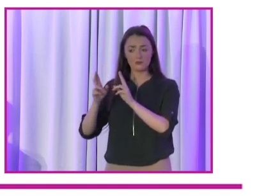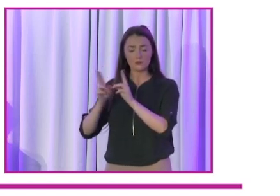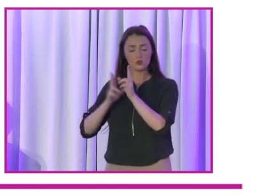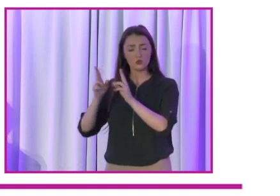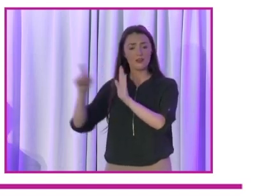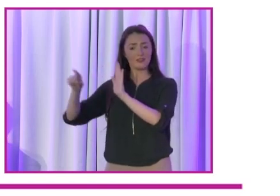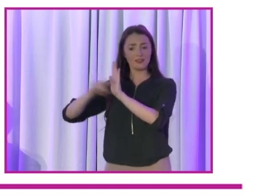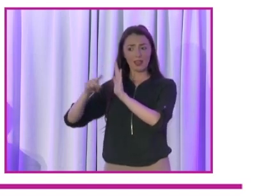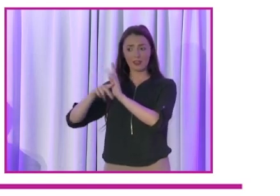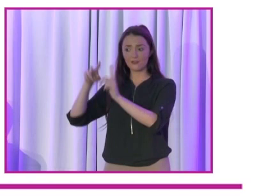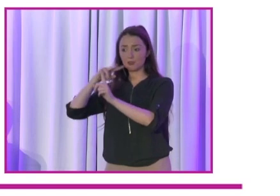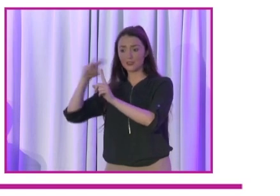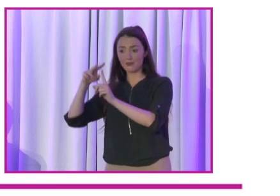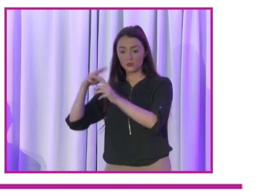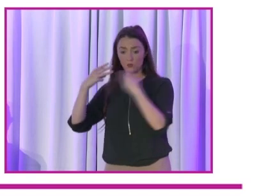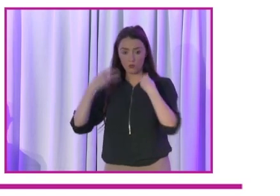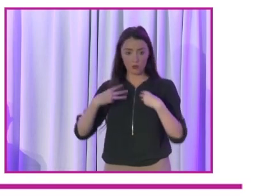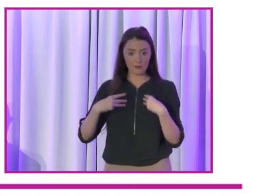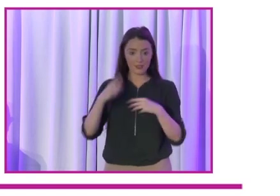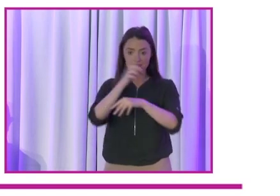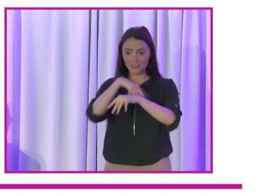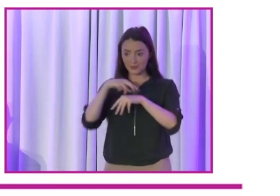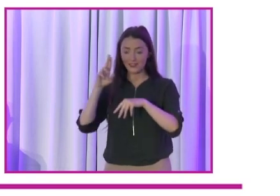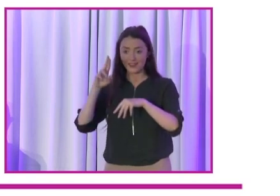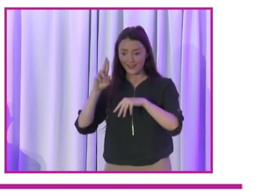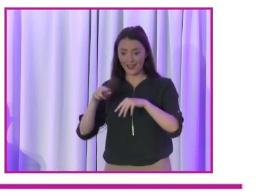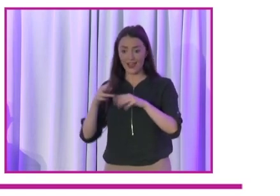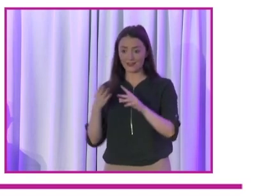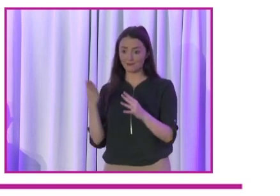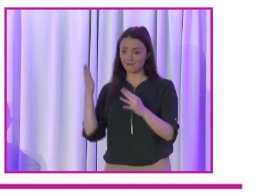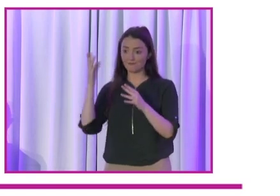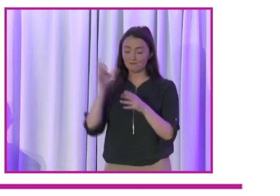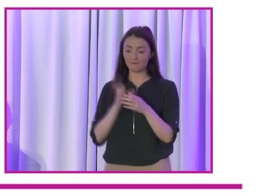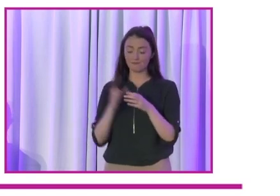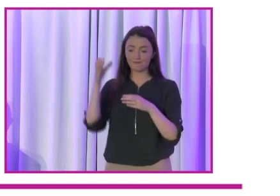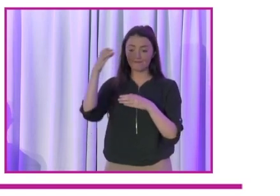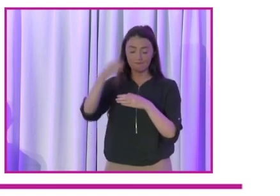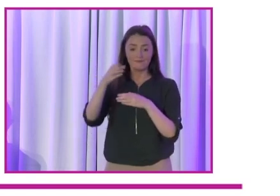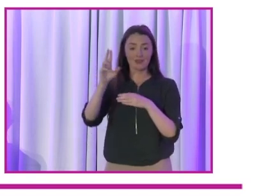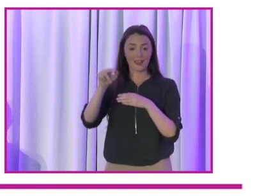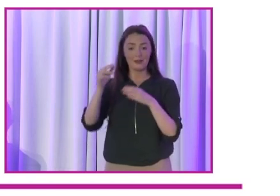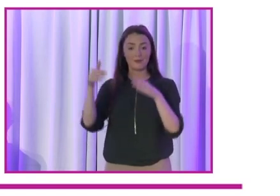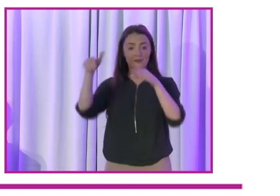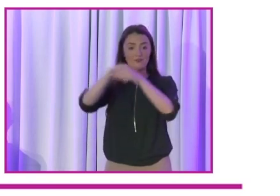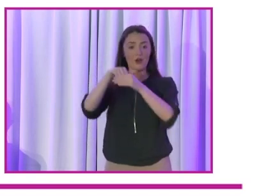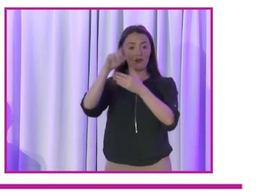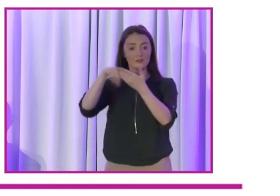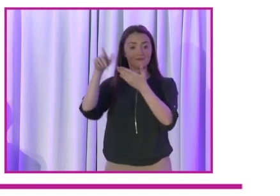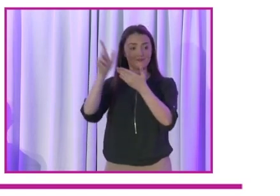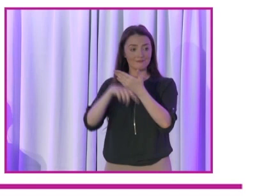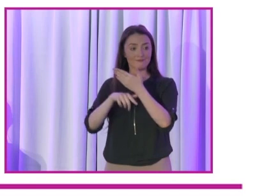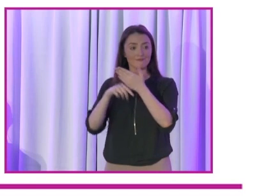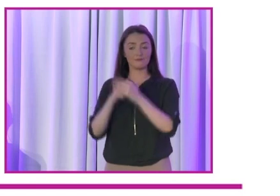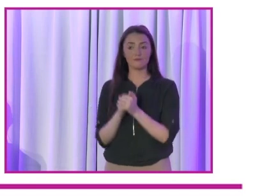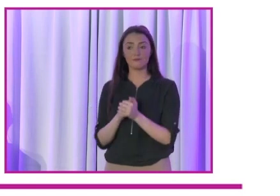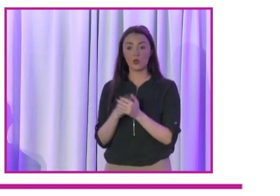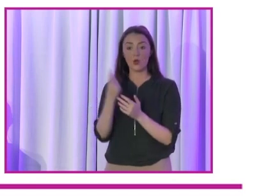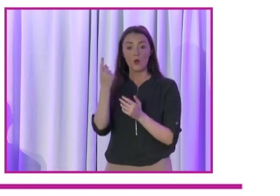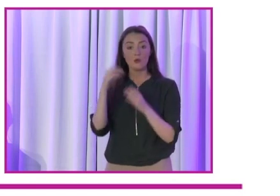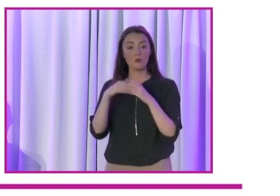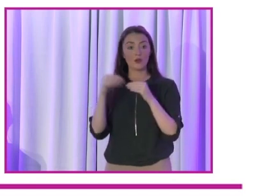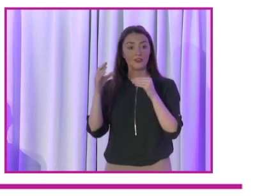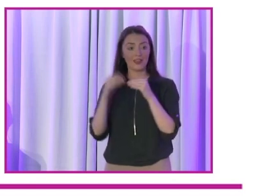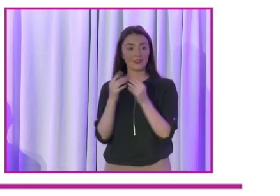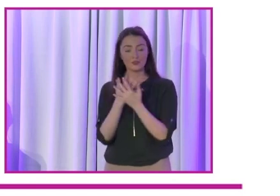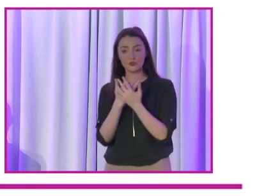perception of whether you can do the job. Women get that all the time. And then the very, very last thing, we run lots and